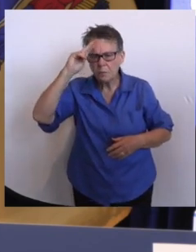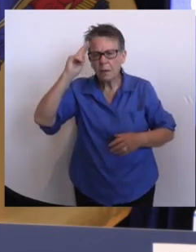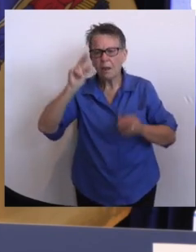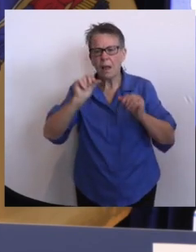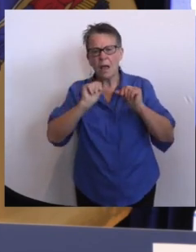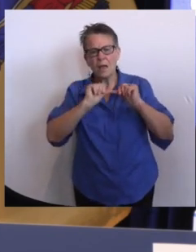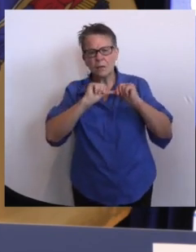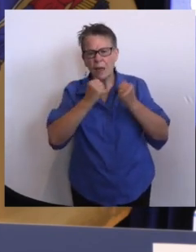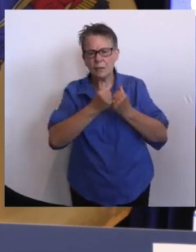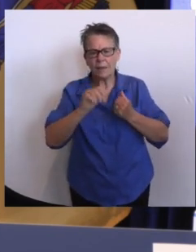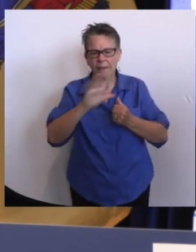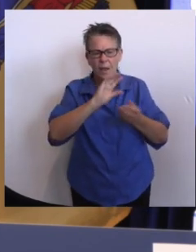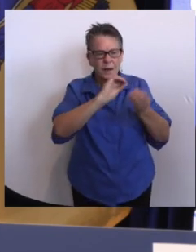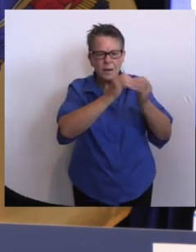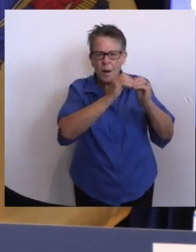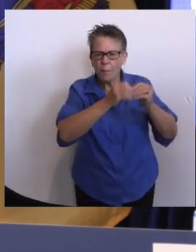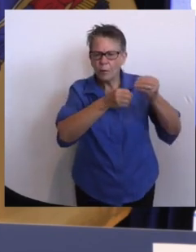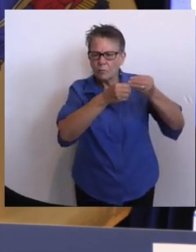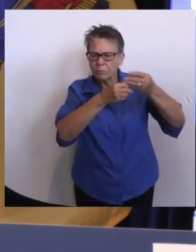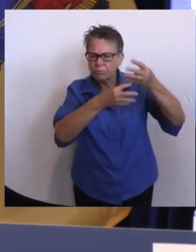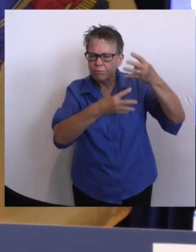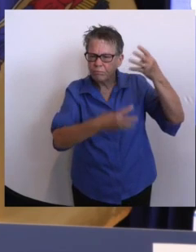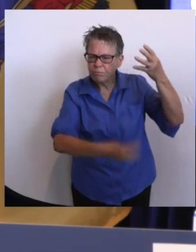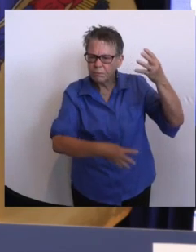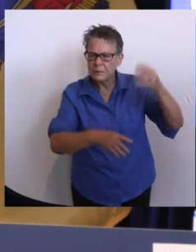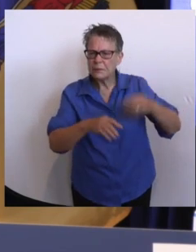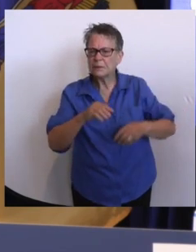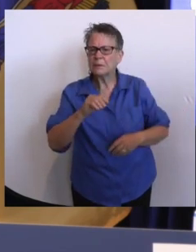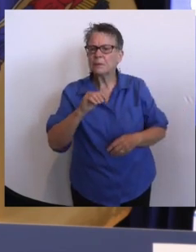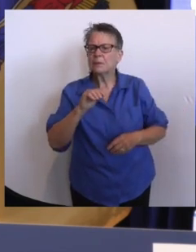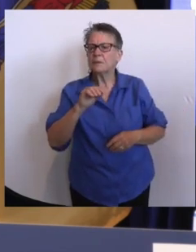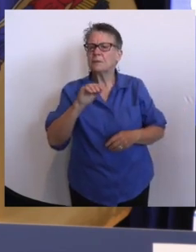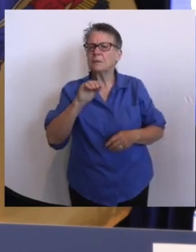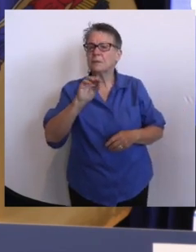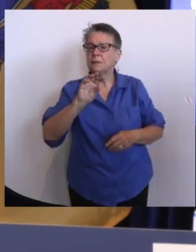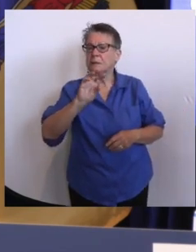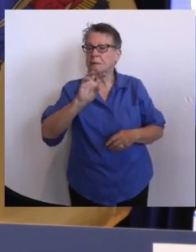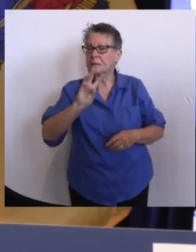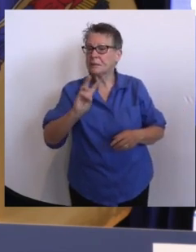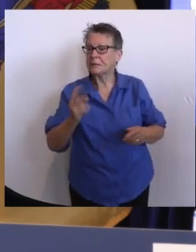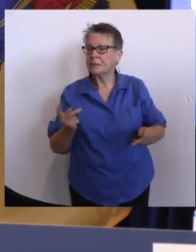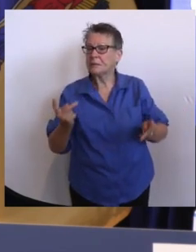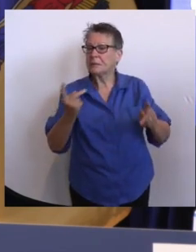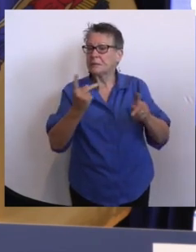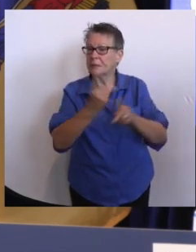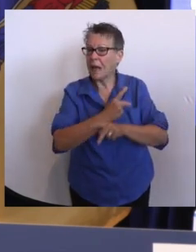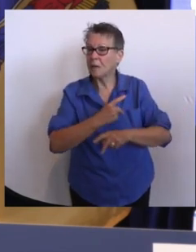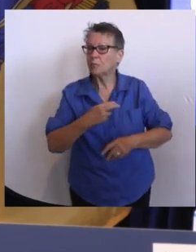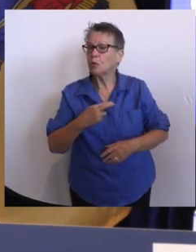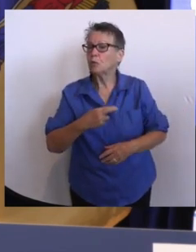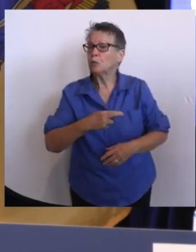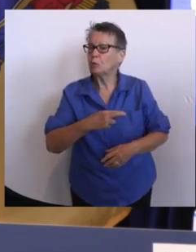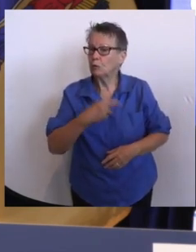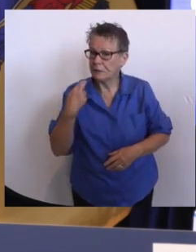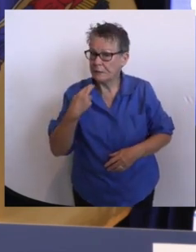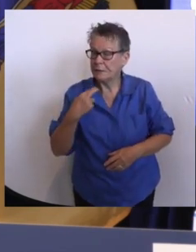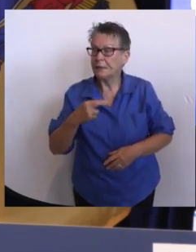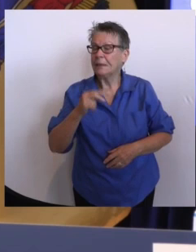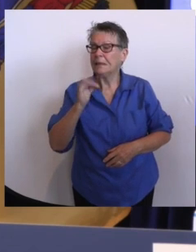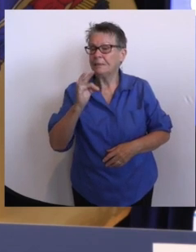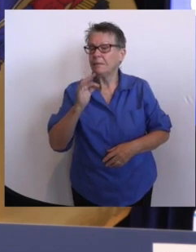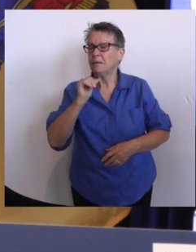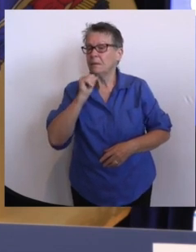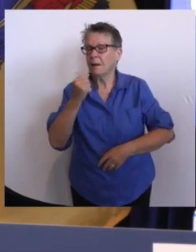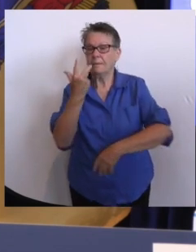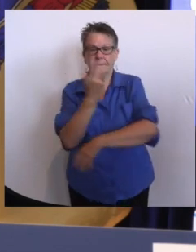there was about a six times increased risk if you were not vaccinated compared to if you if were vaccinated. And we know that our own internal